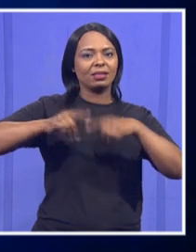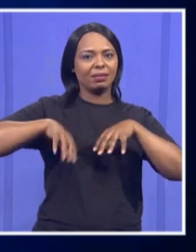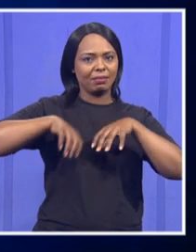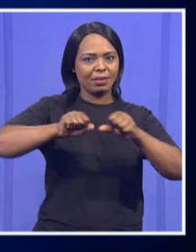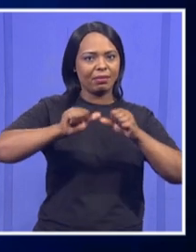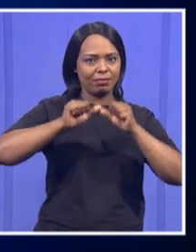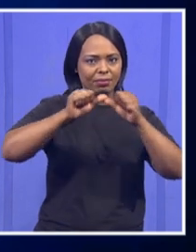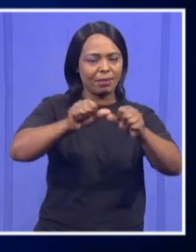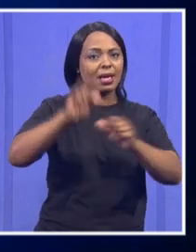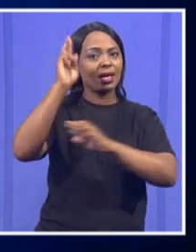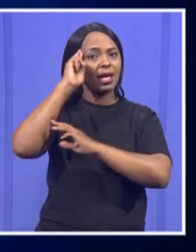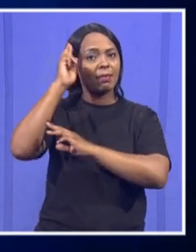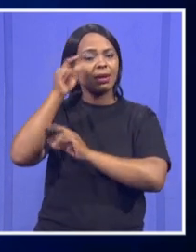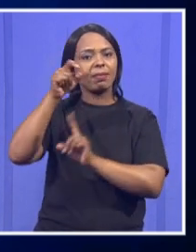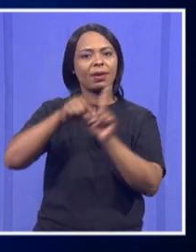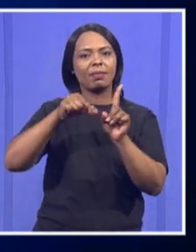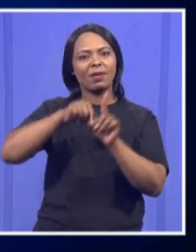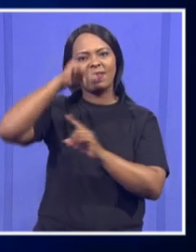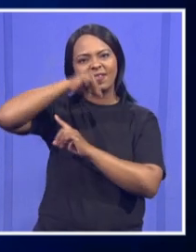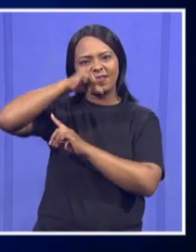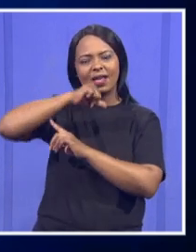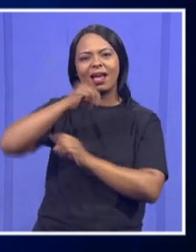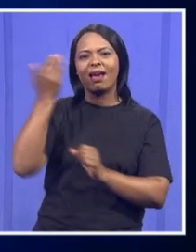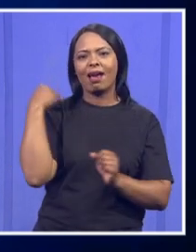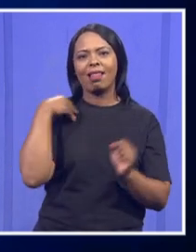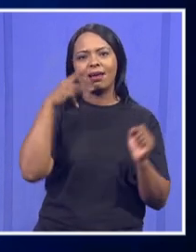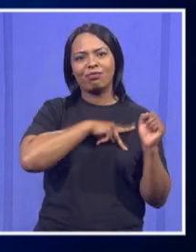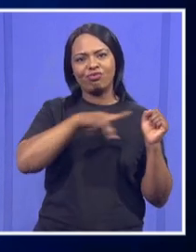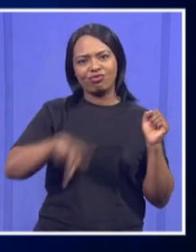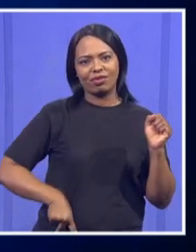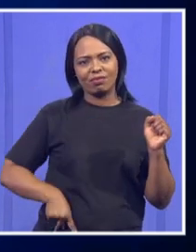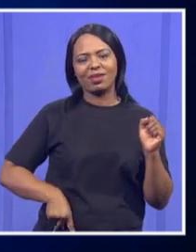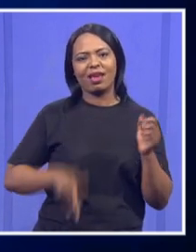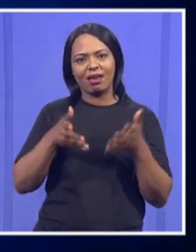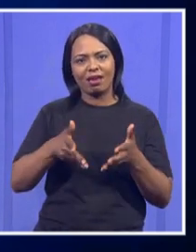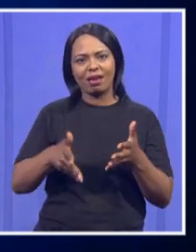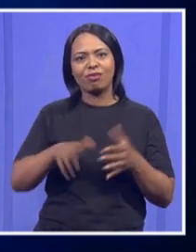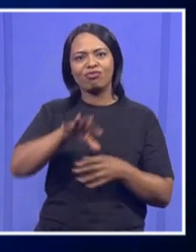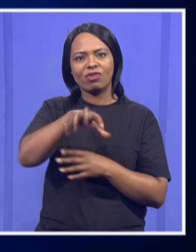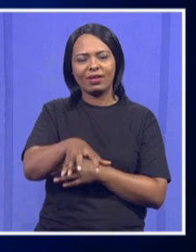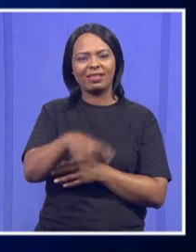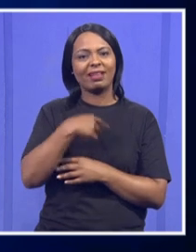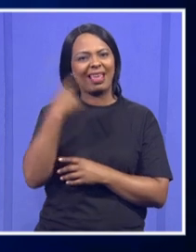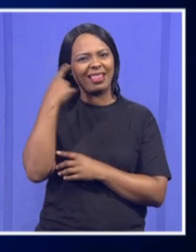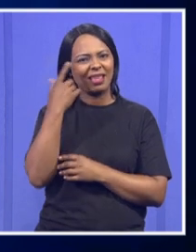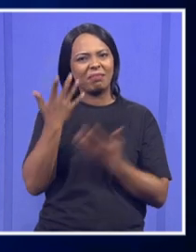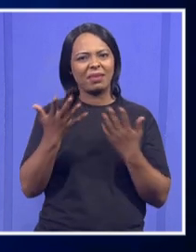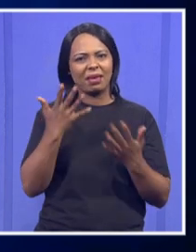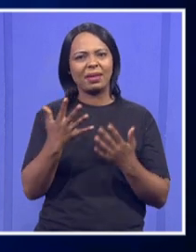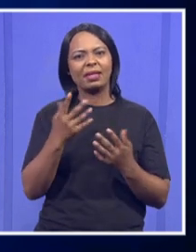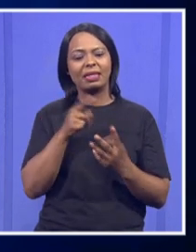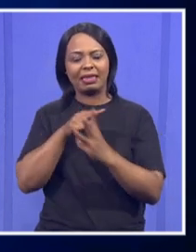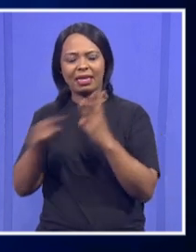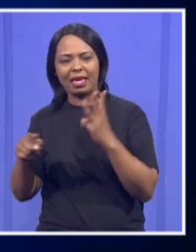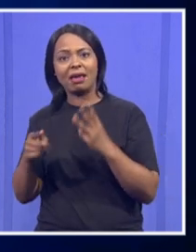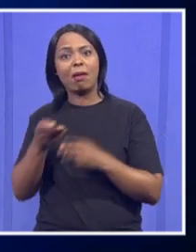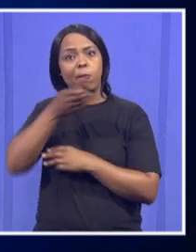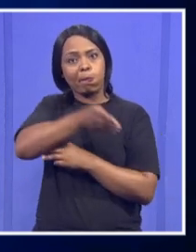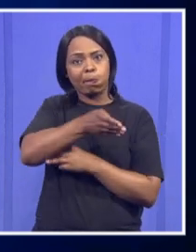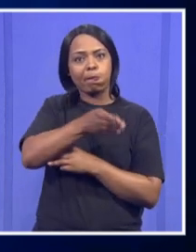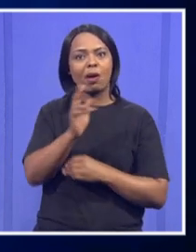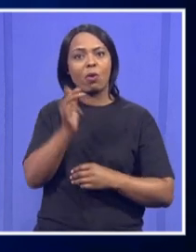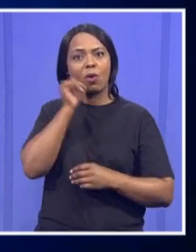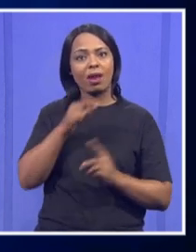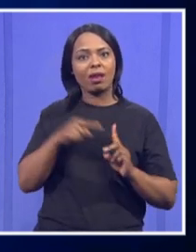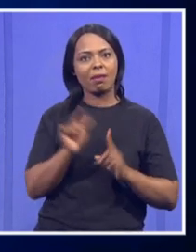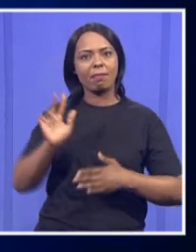Premier of this particular province. So I think they are trying to send a strong message to him to say, we're in support of you, whatever that